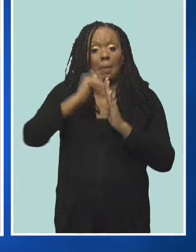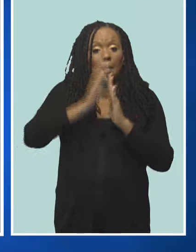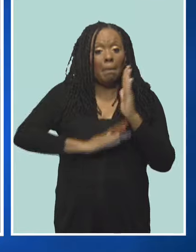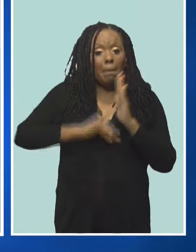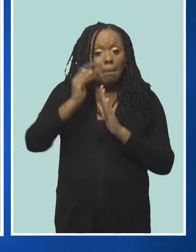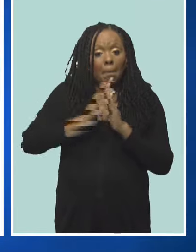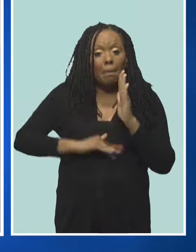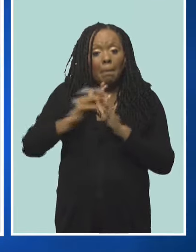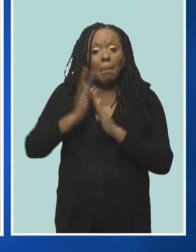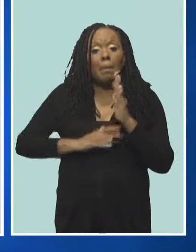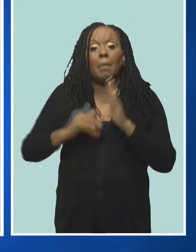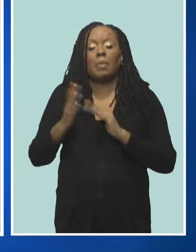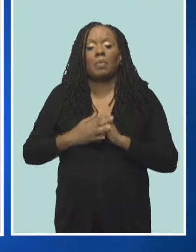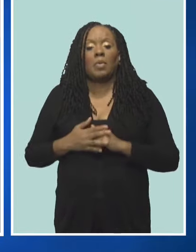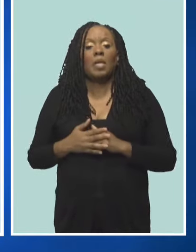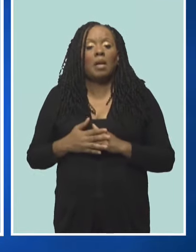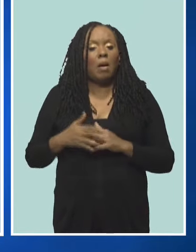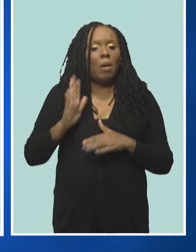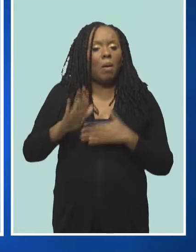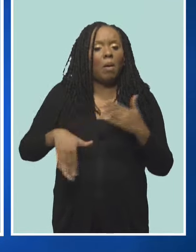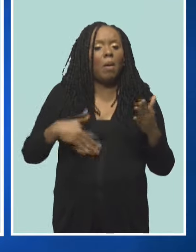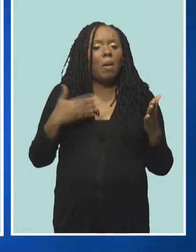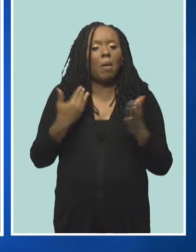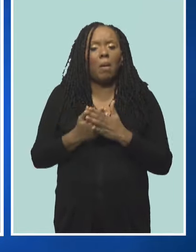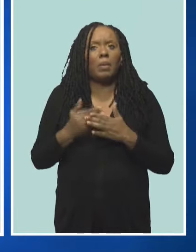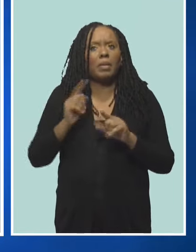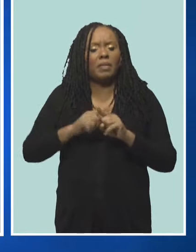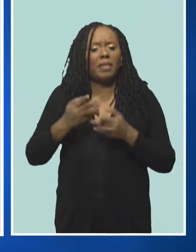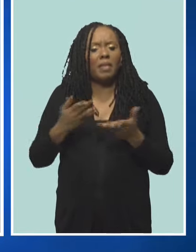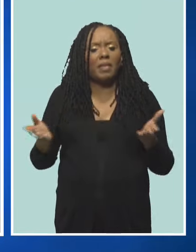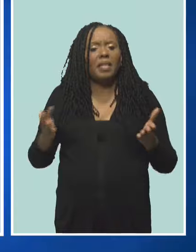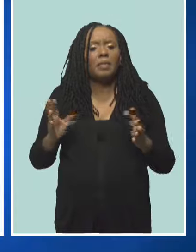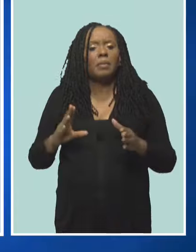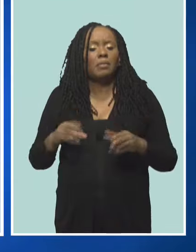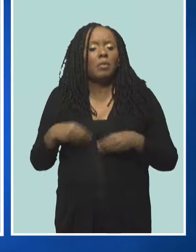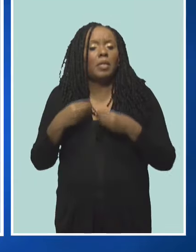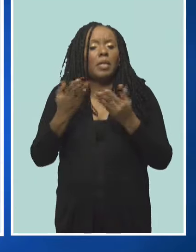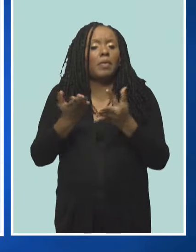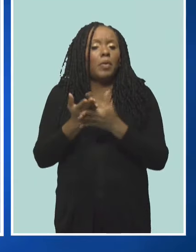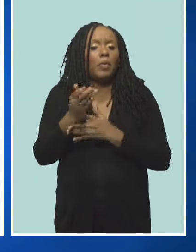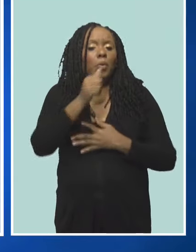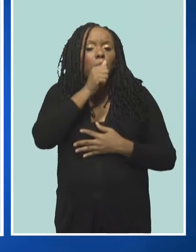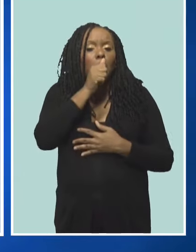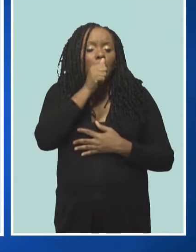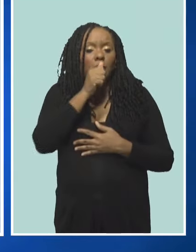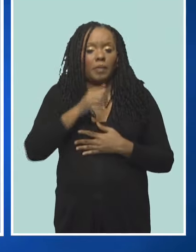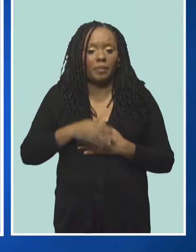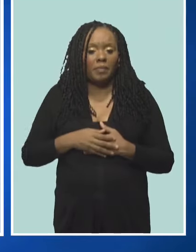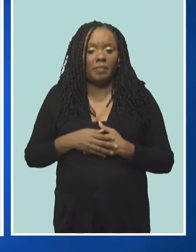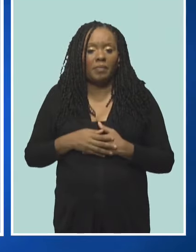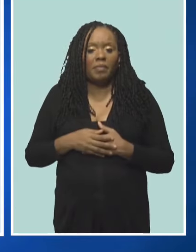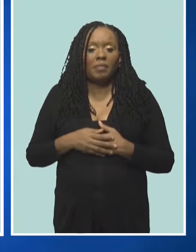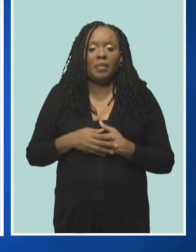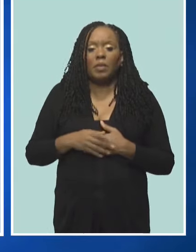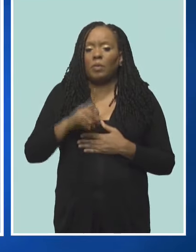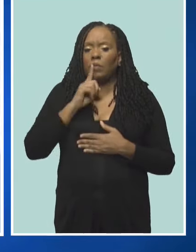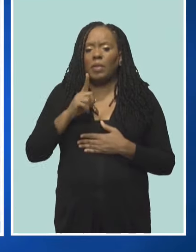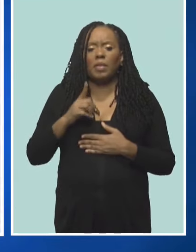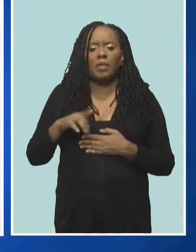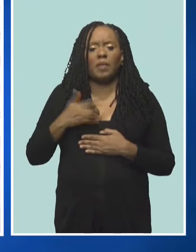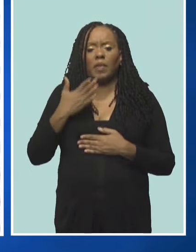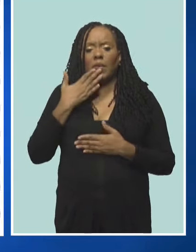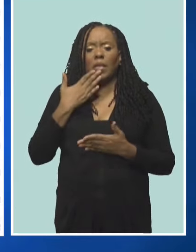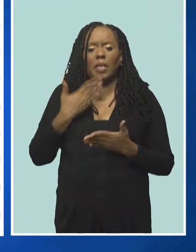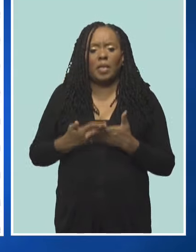the paint, brushes and other hardware, were donated by private entities. Goodridge says initiatives such as these made her feel